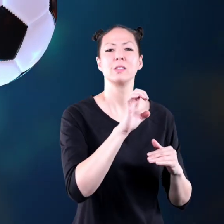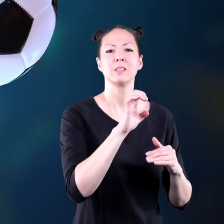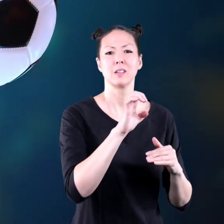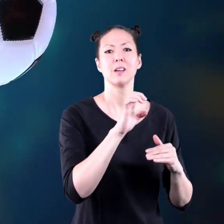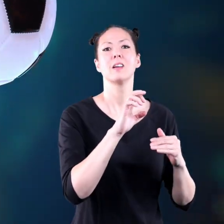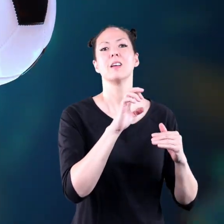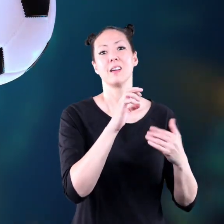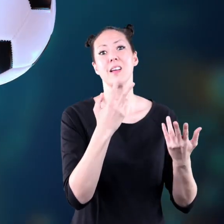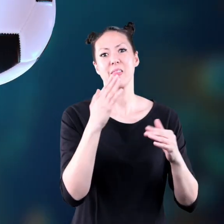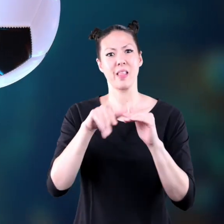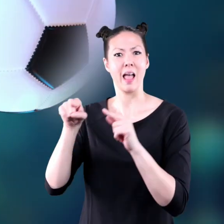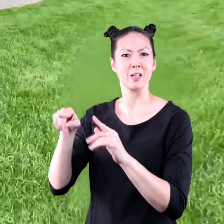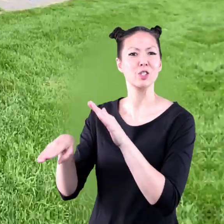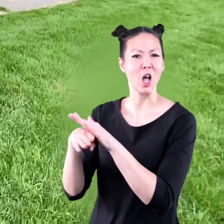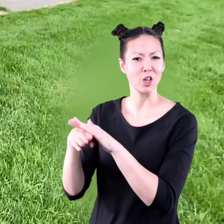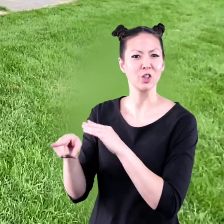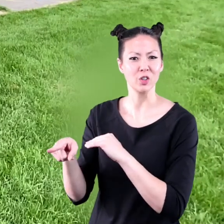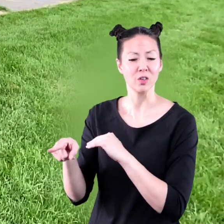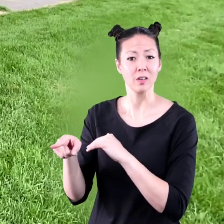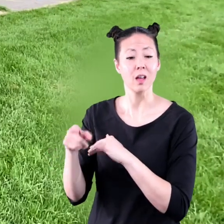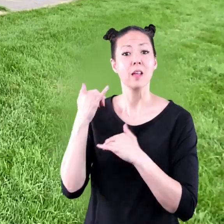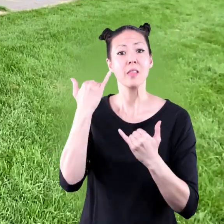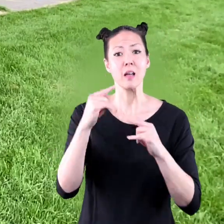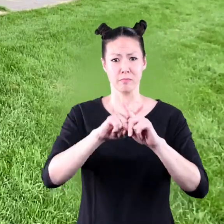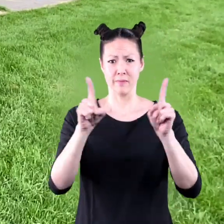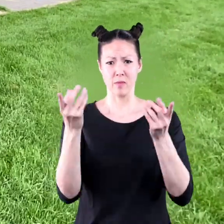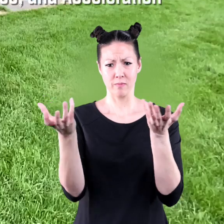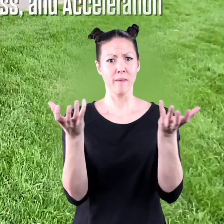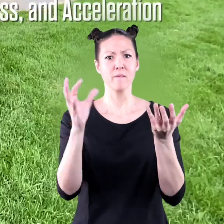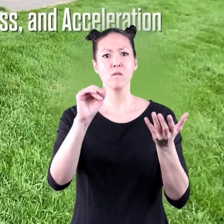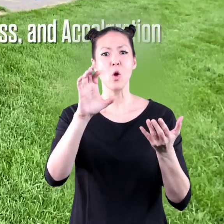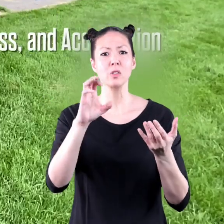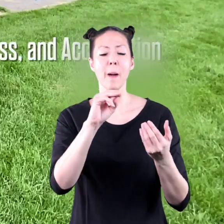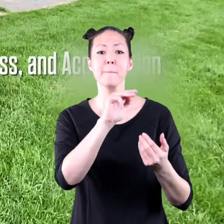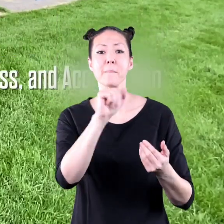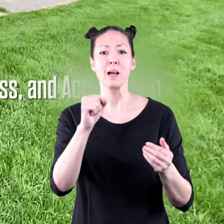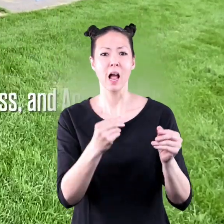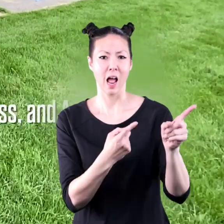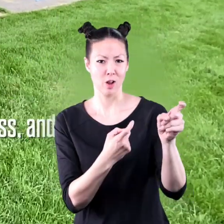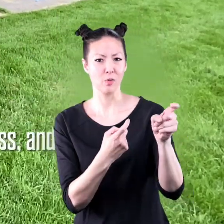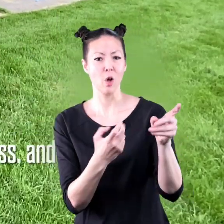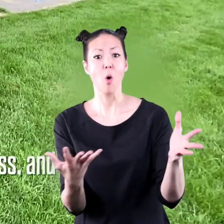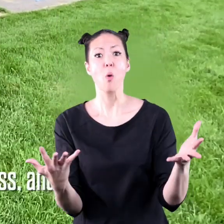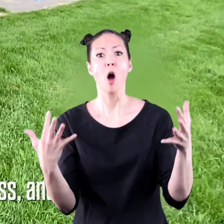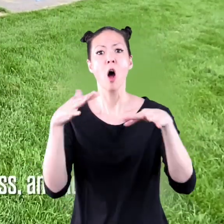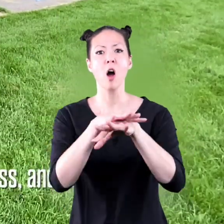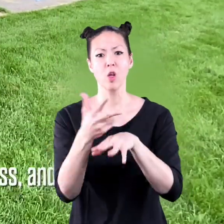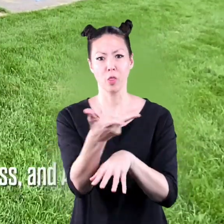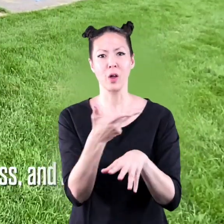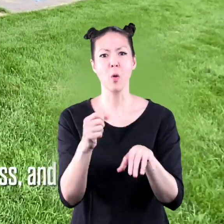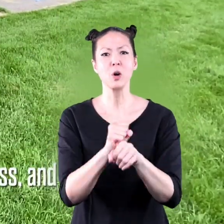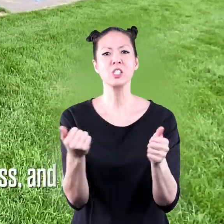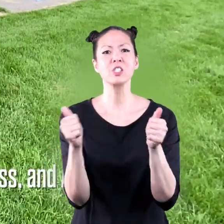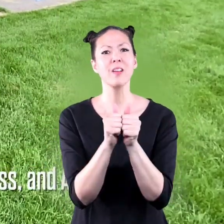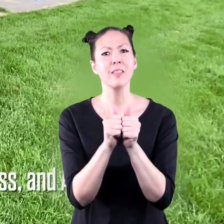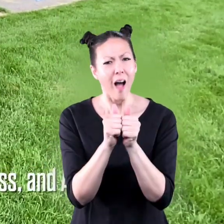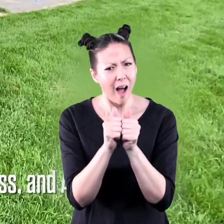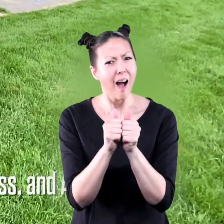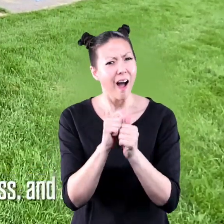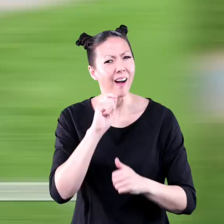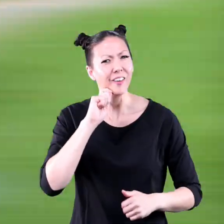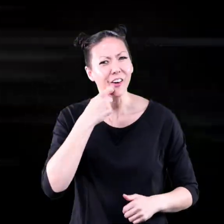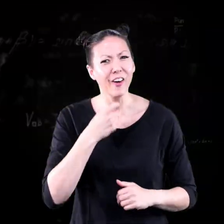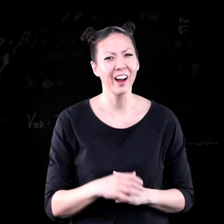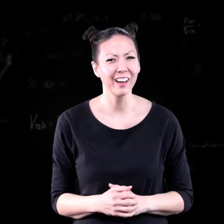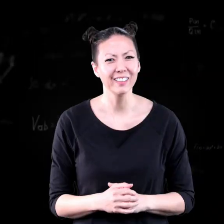stop it at the bottom too. That's how force, mass, and acceleration work together. How cool is